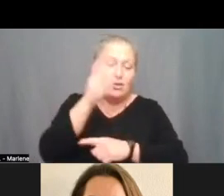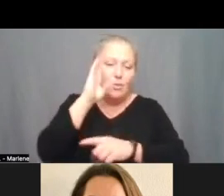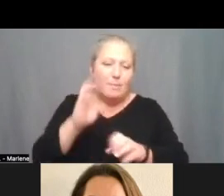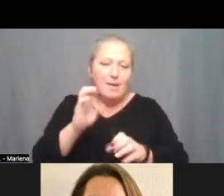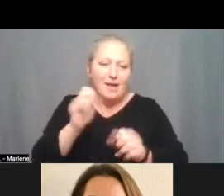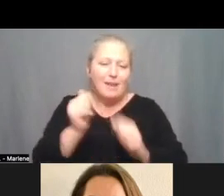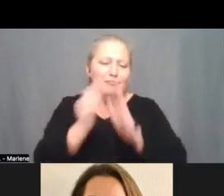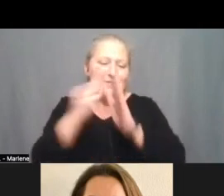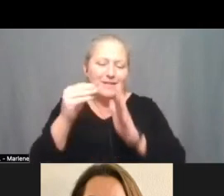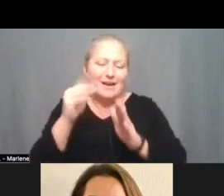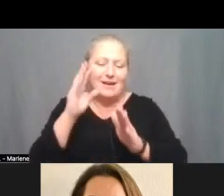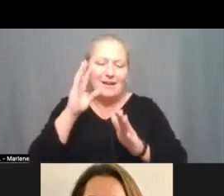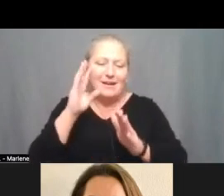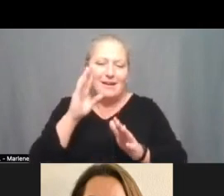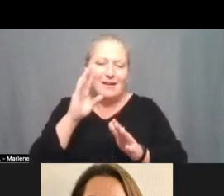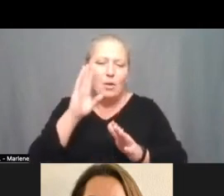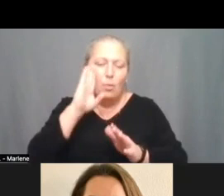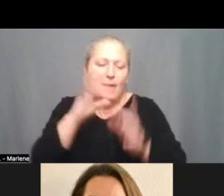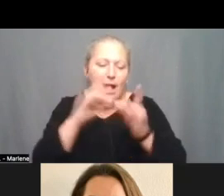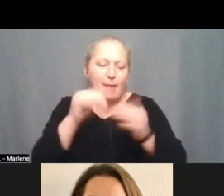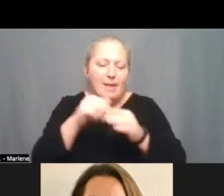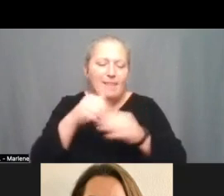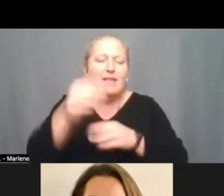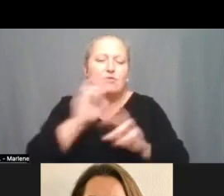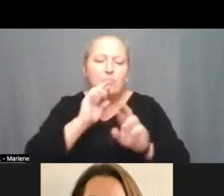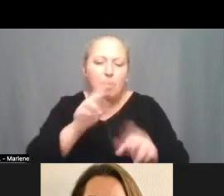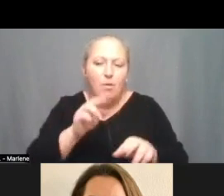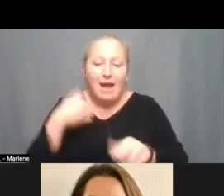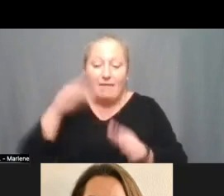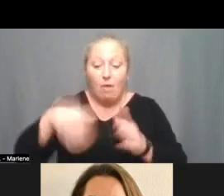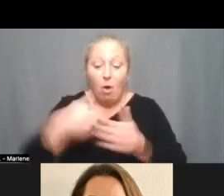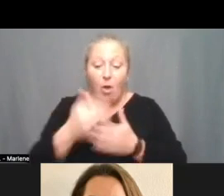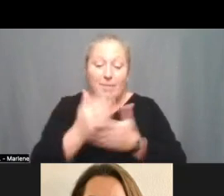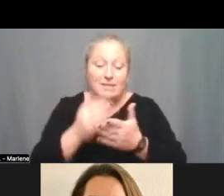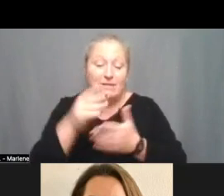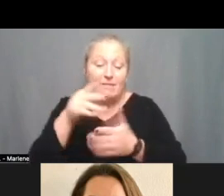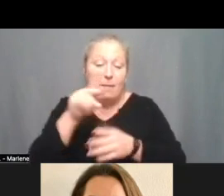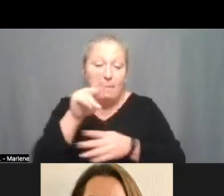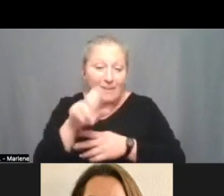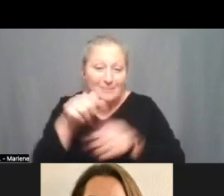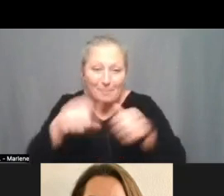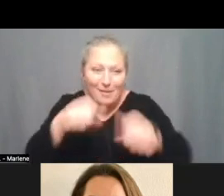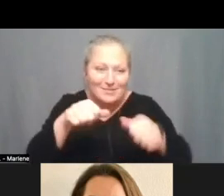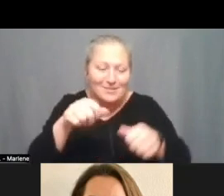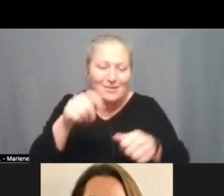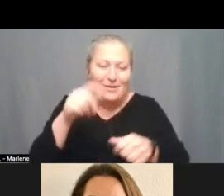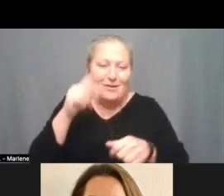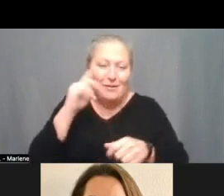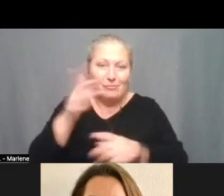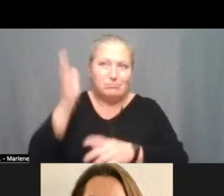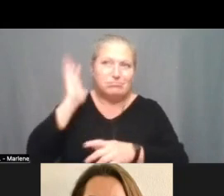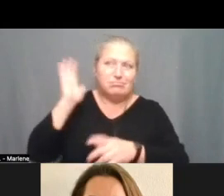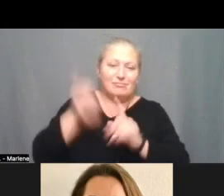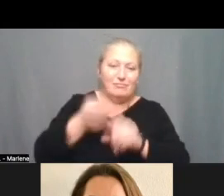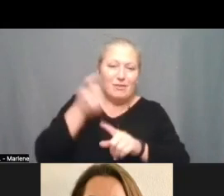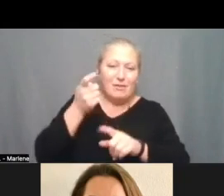we have all the pieces of the puzzle to do the reconciliation some of the states back as far as back as information from